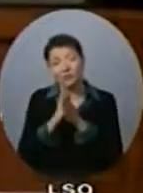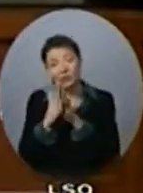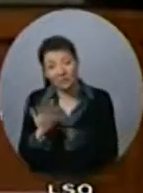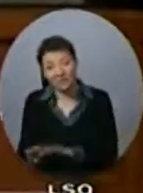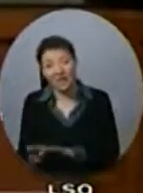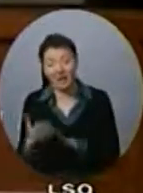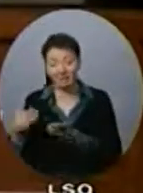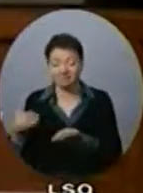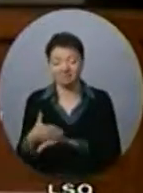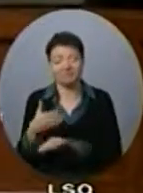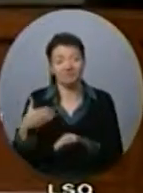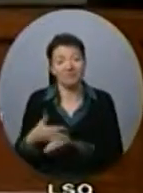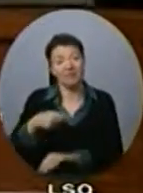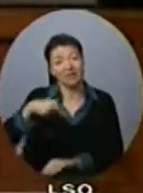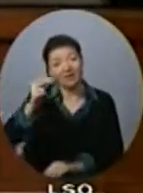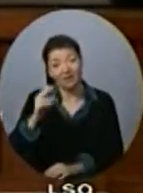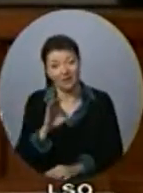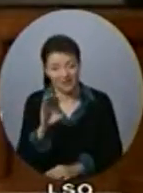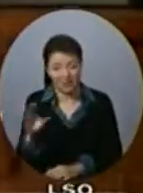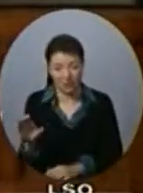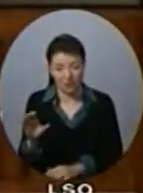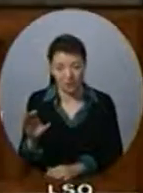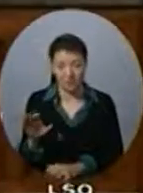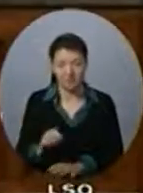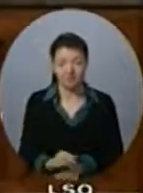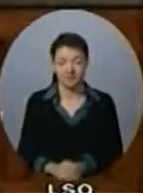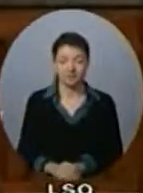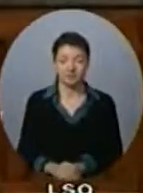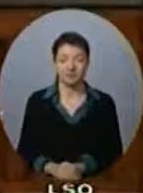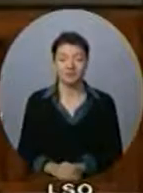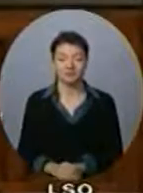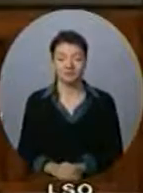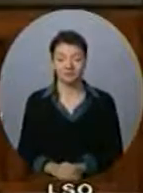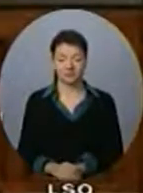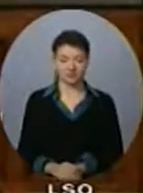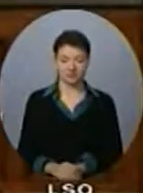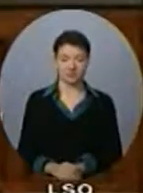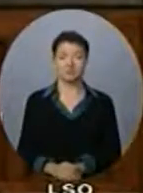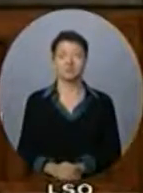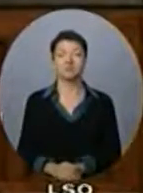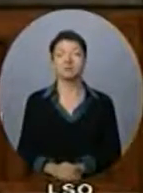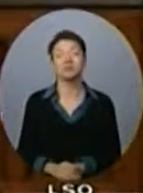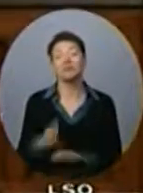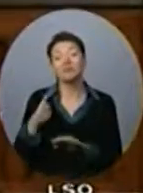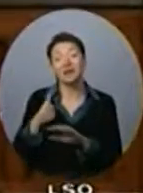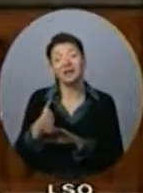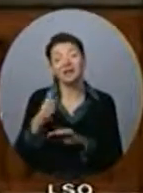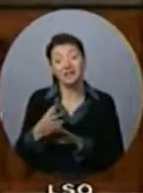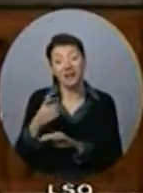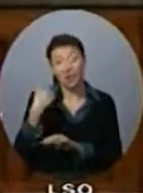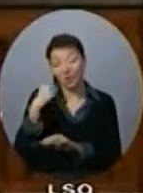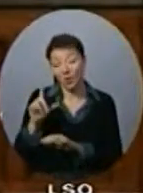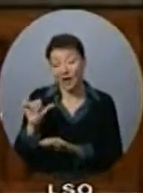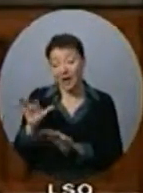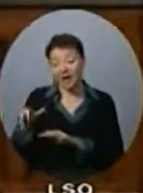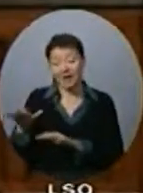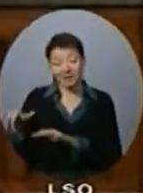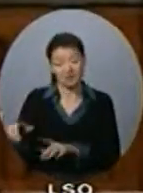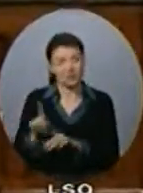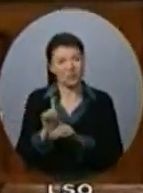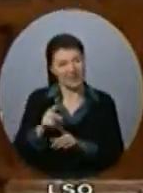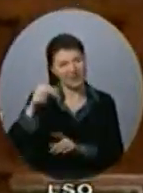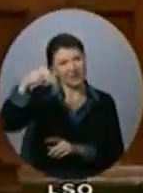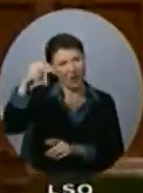just for Atlantic Canadian Gateway, but a northern gateway for Newfoundland, which we'll continue to work with, with our colleagues from Atlantic Canada.